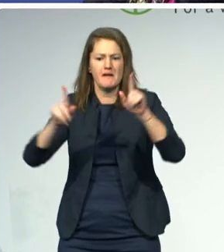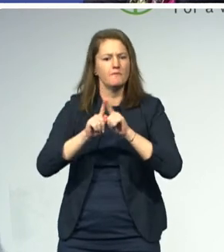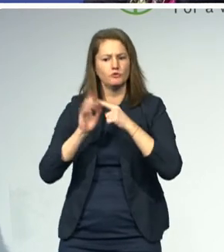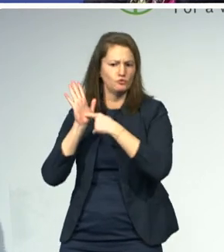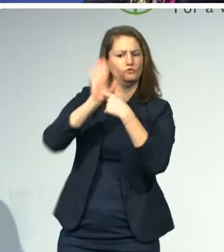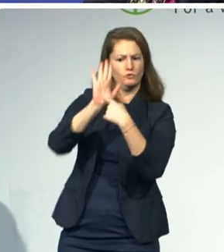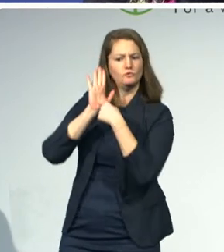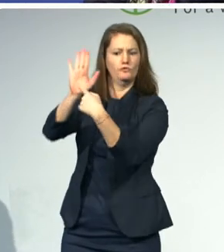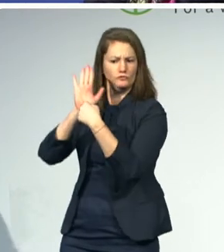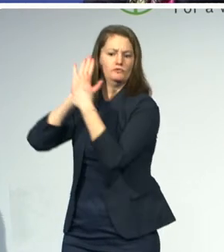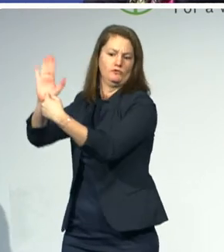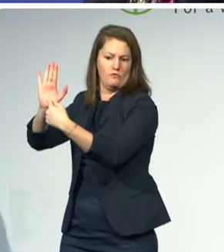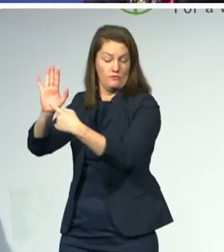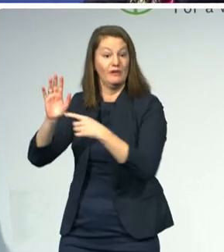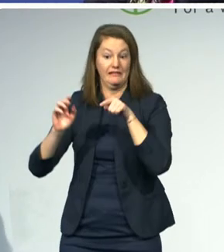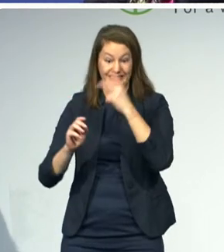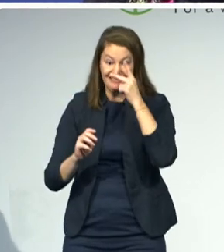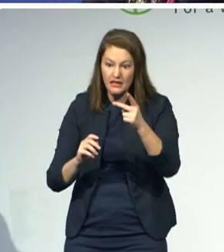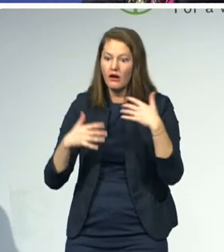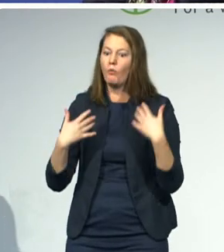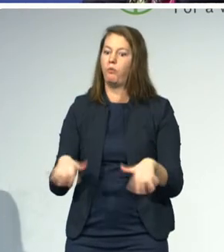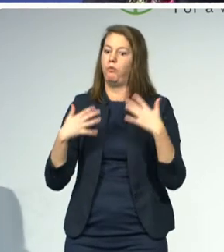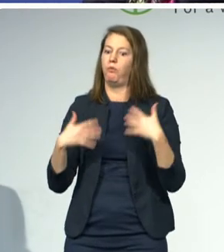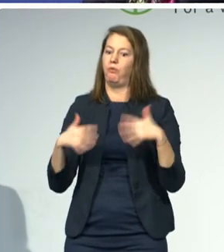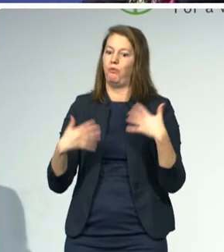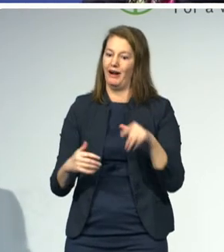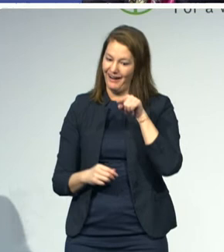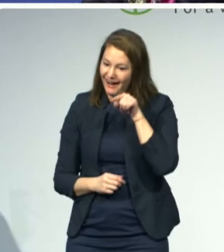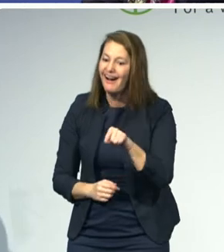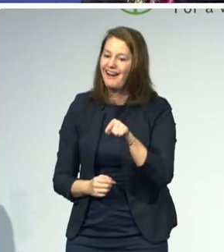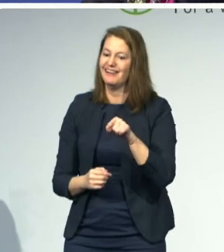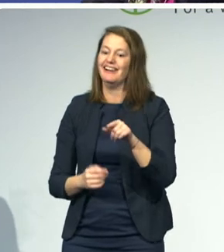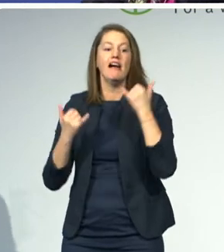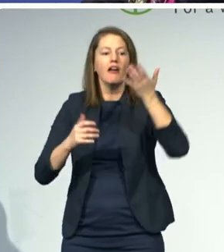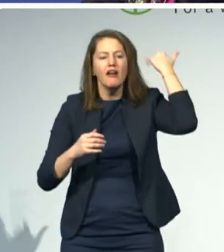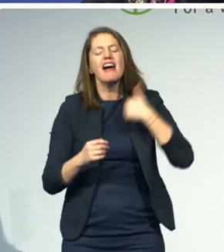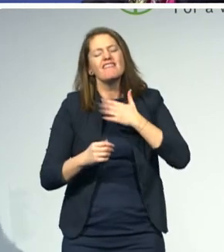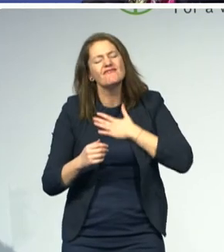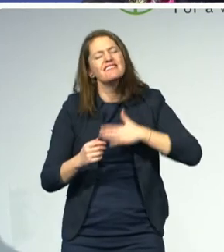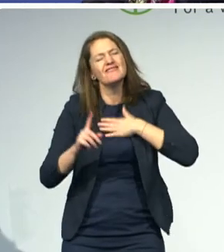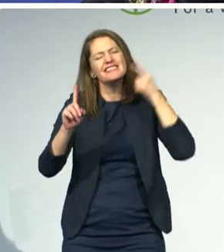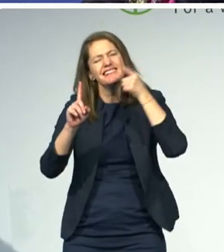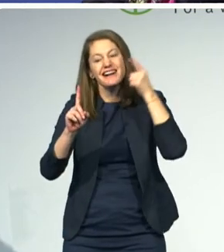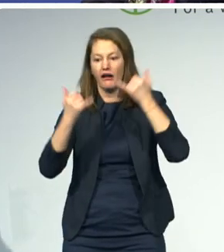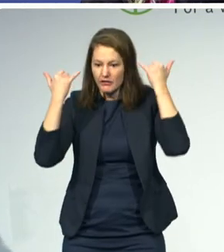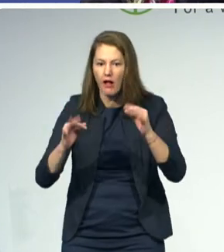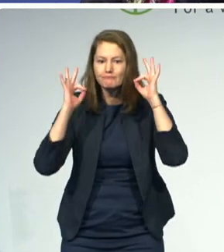come to fruition for so long. To do this, our thinking needs to be aligned